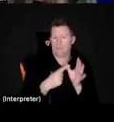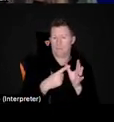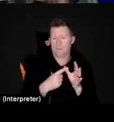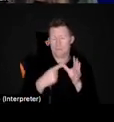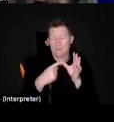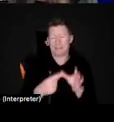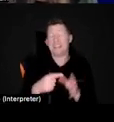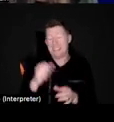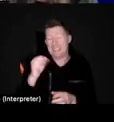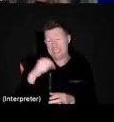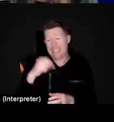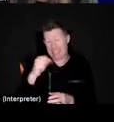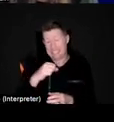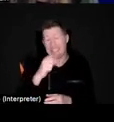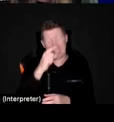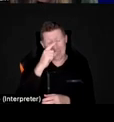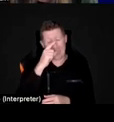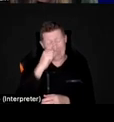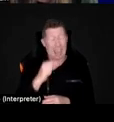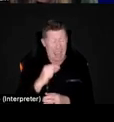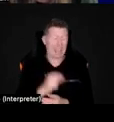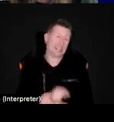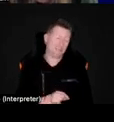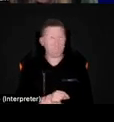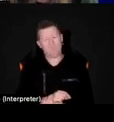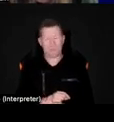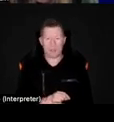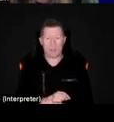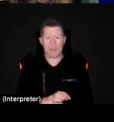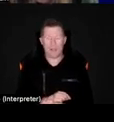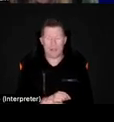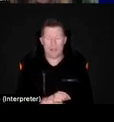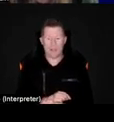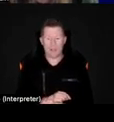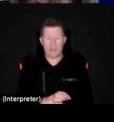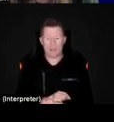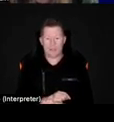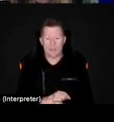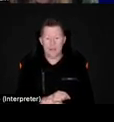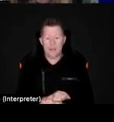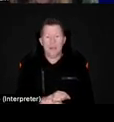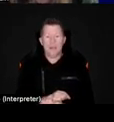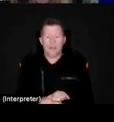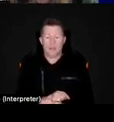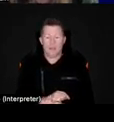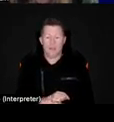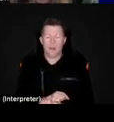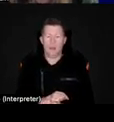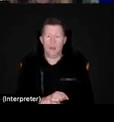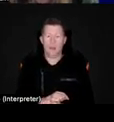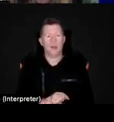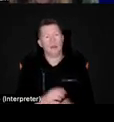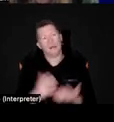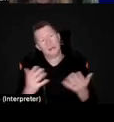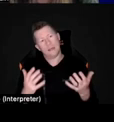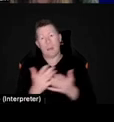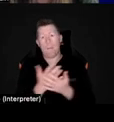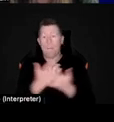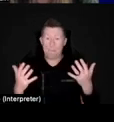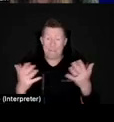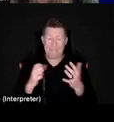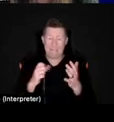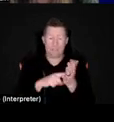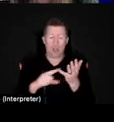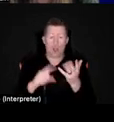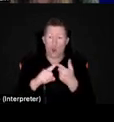yes, I, I can. So, um, so the biggest clue is asking